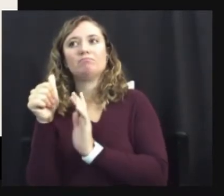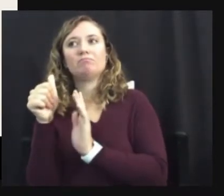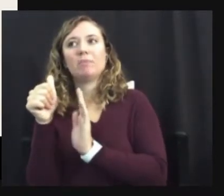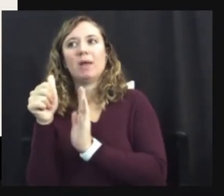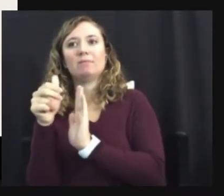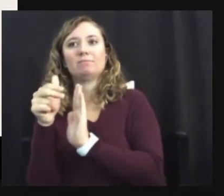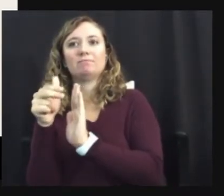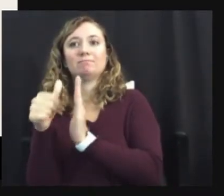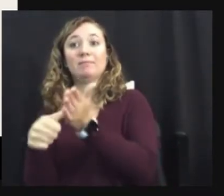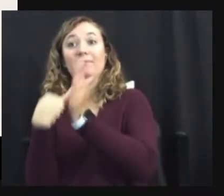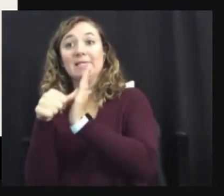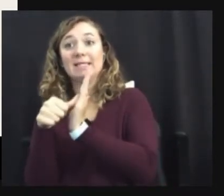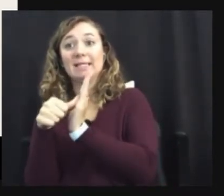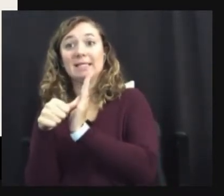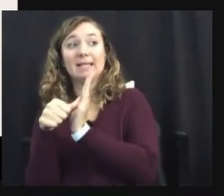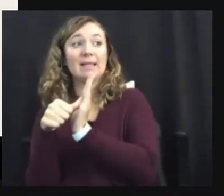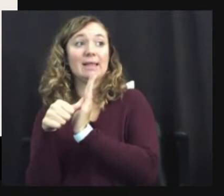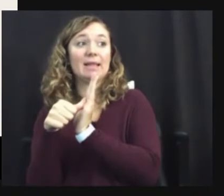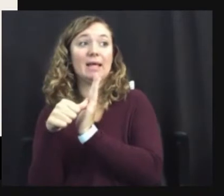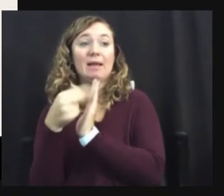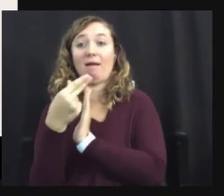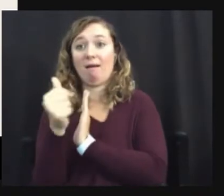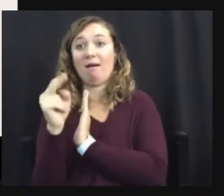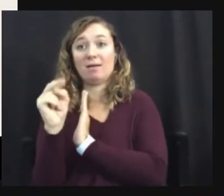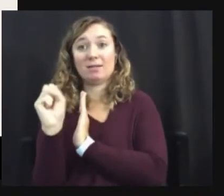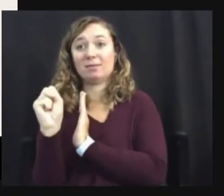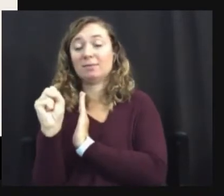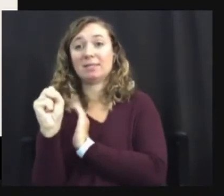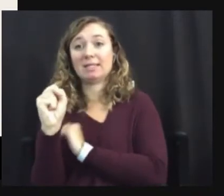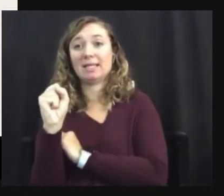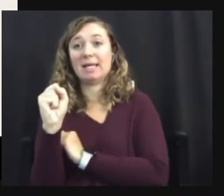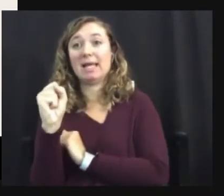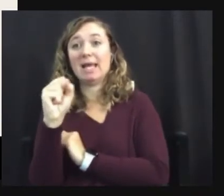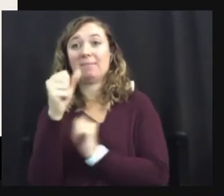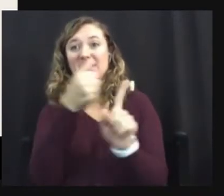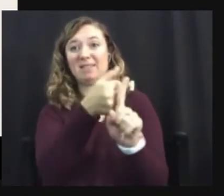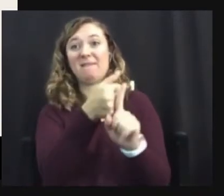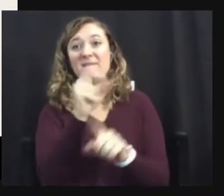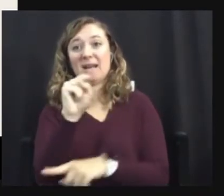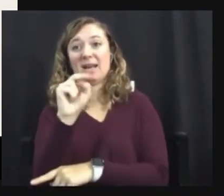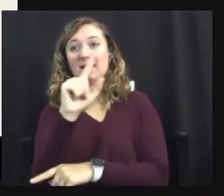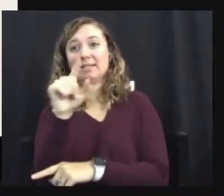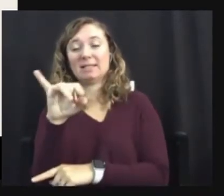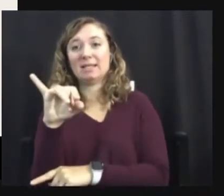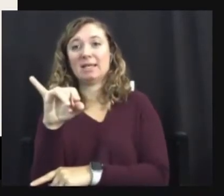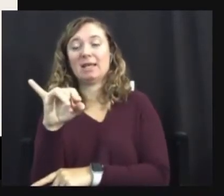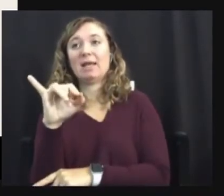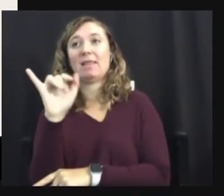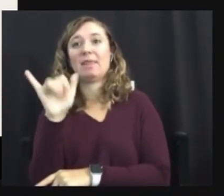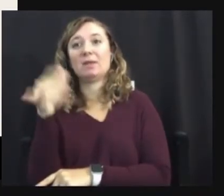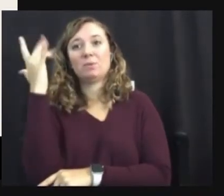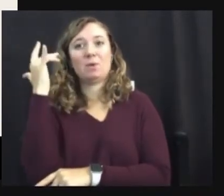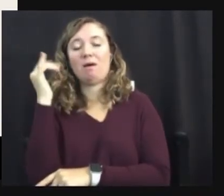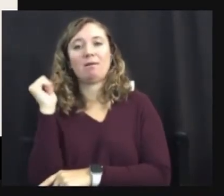why one of the reasons why Asperger's syndrome is no longer, um, part of the diagnostic criteria.